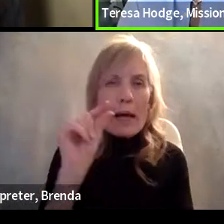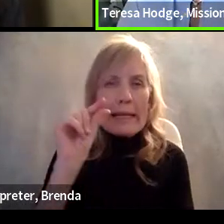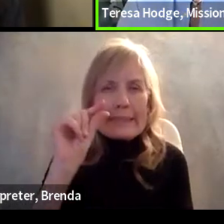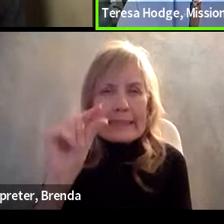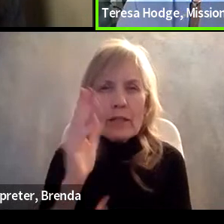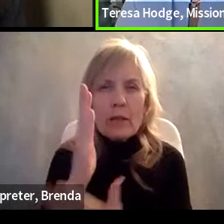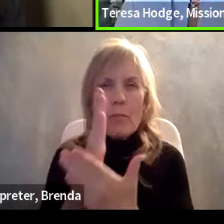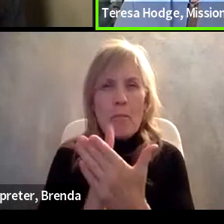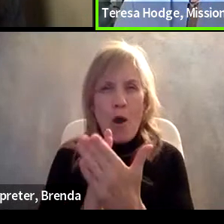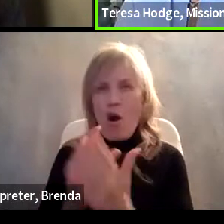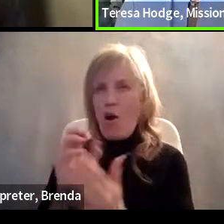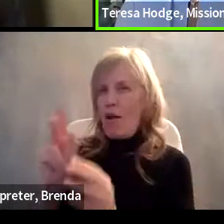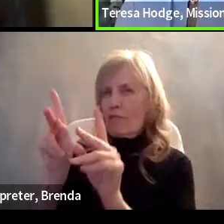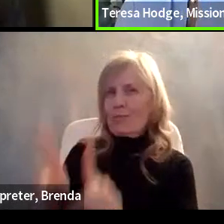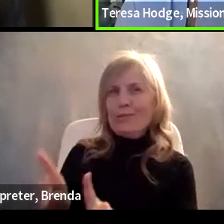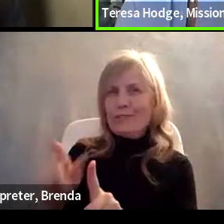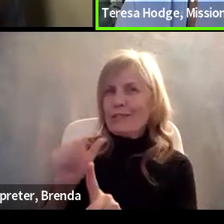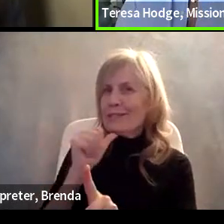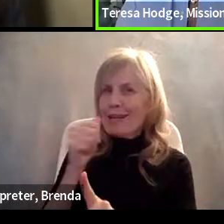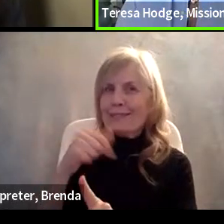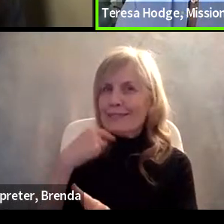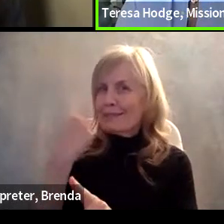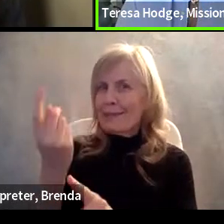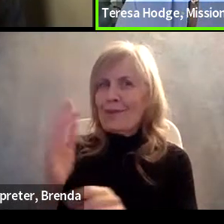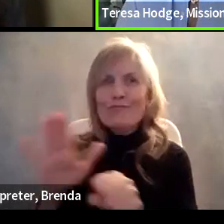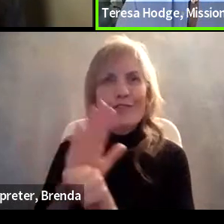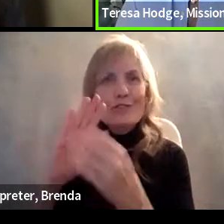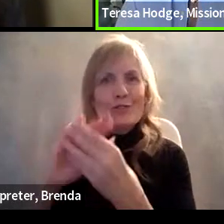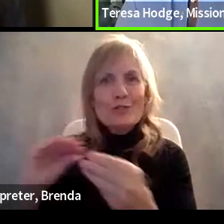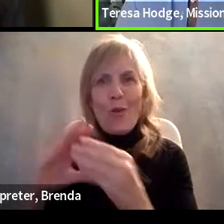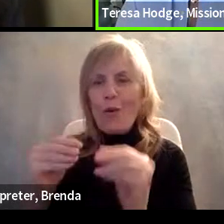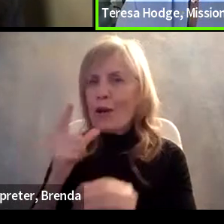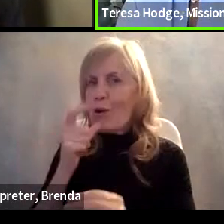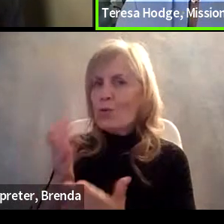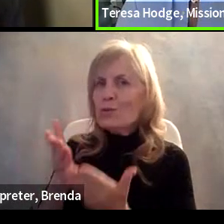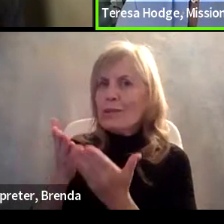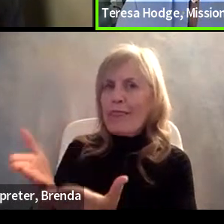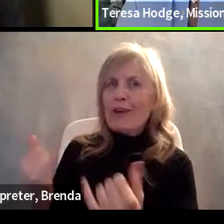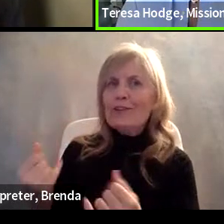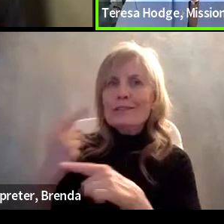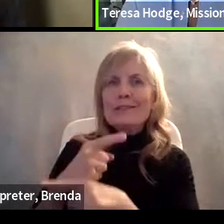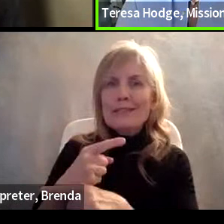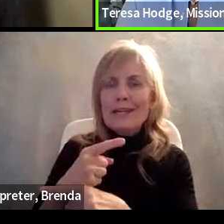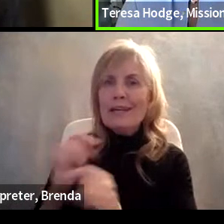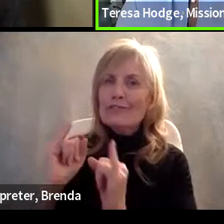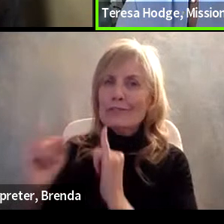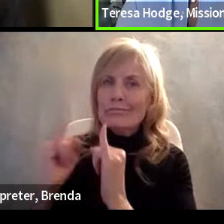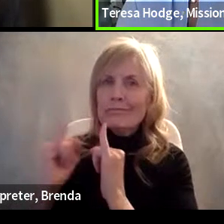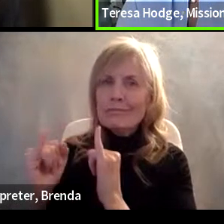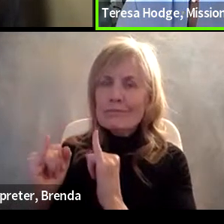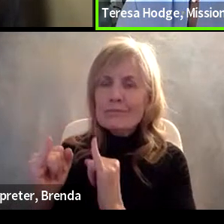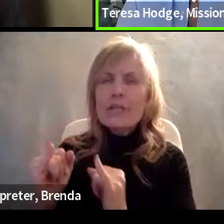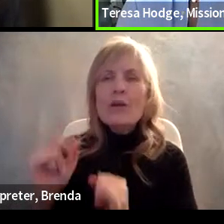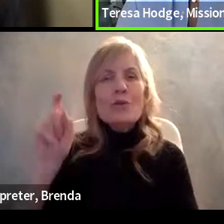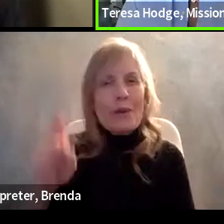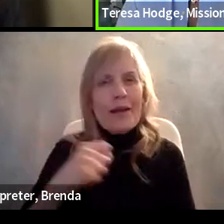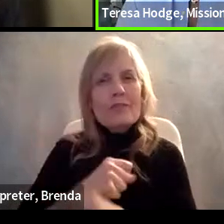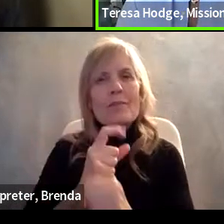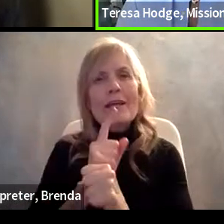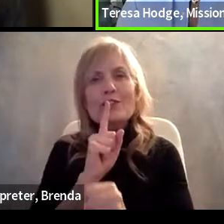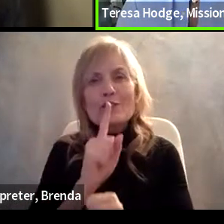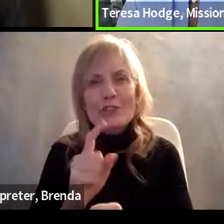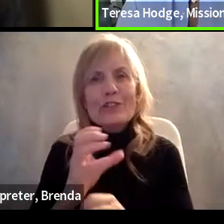who is before you today. And we have to make sure that we are getting the context and just